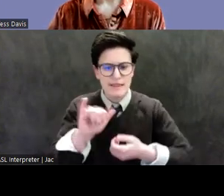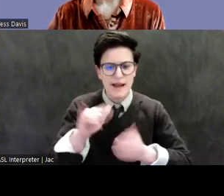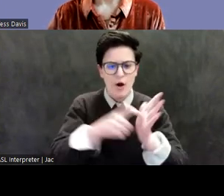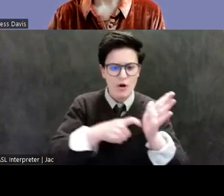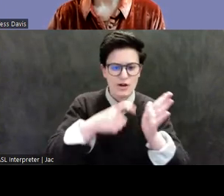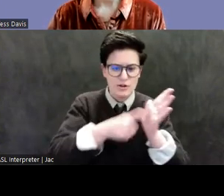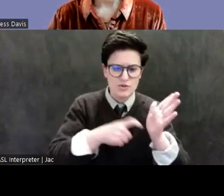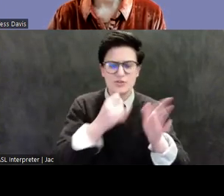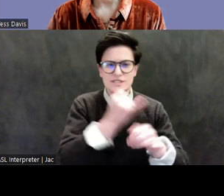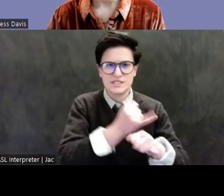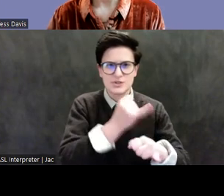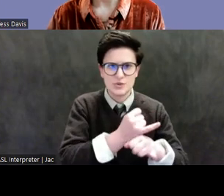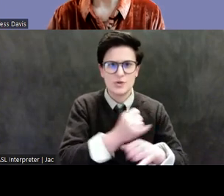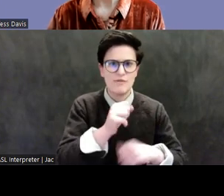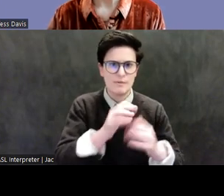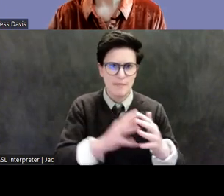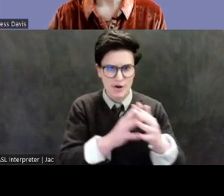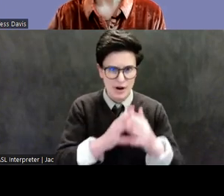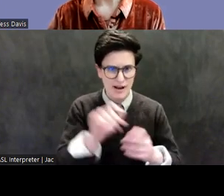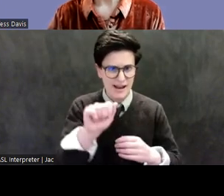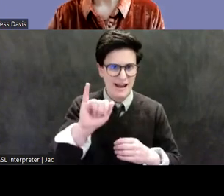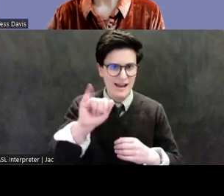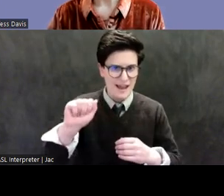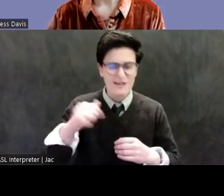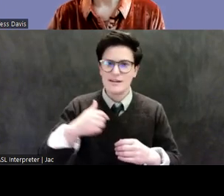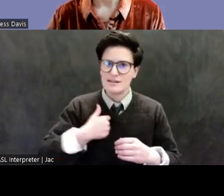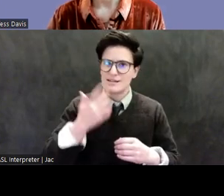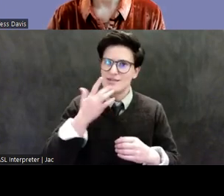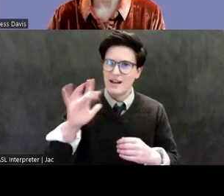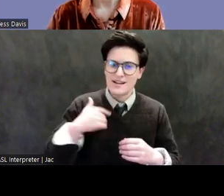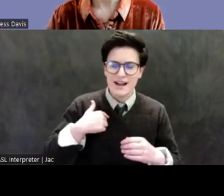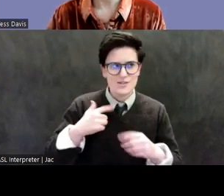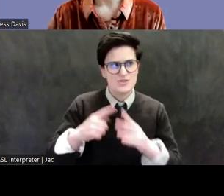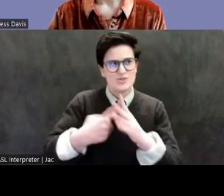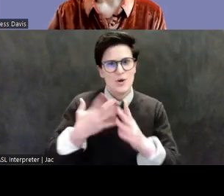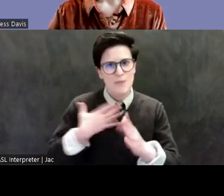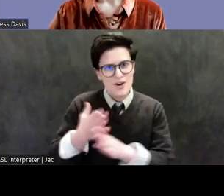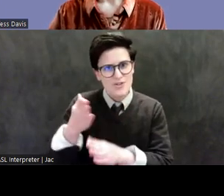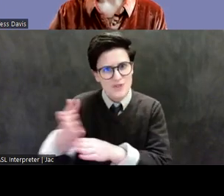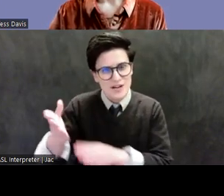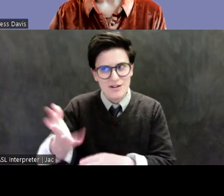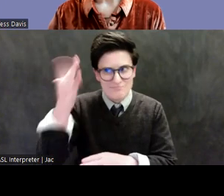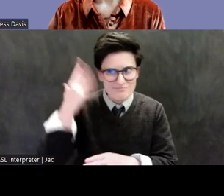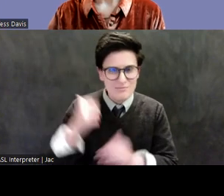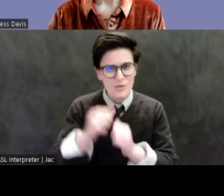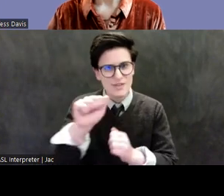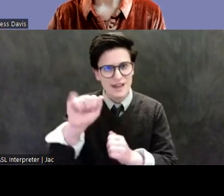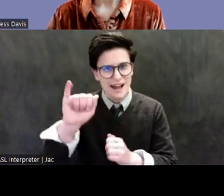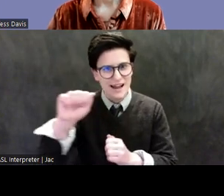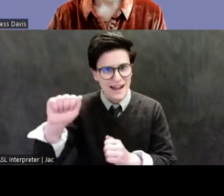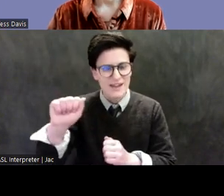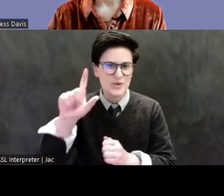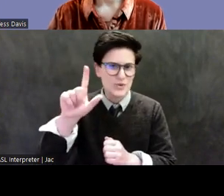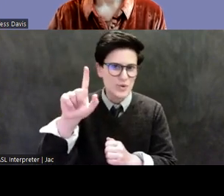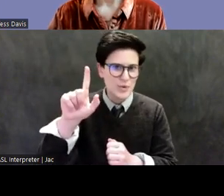I had the pleasure of starting my career in this field. Oh, 21 years ago now, I think, but yes, thank you